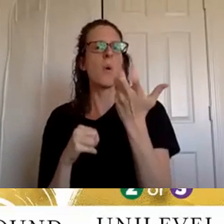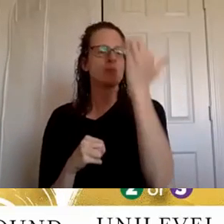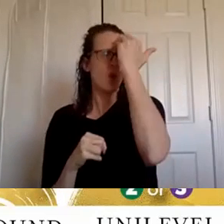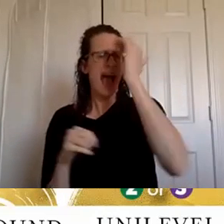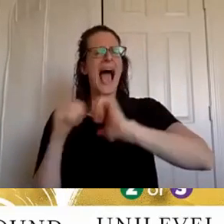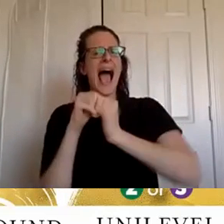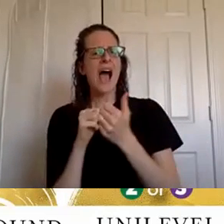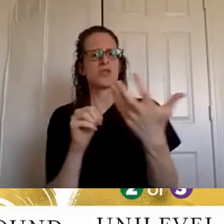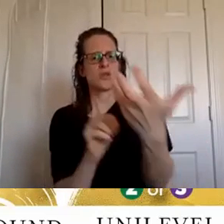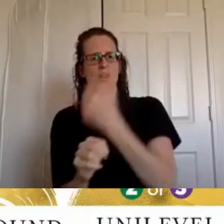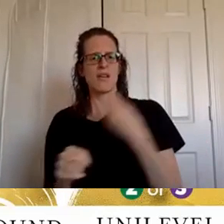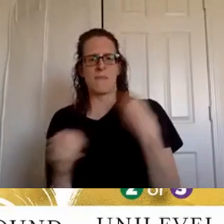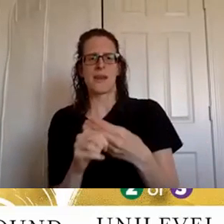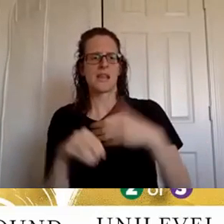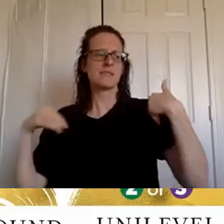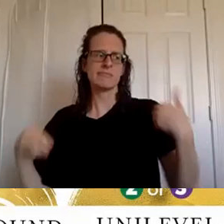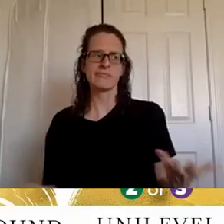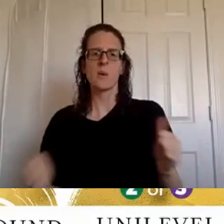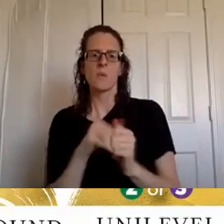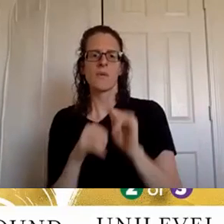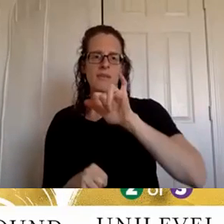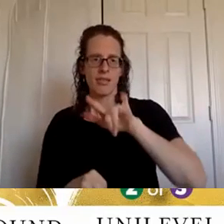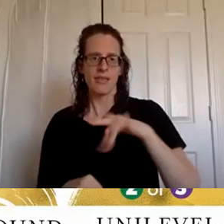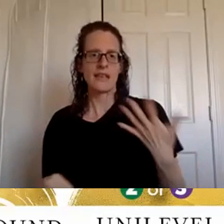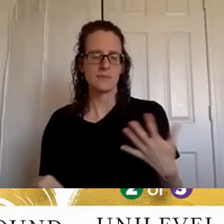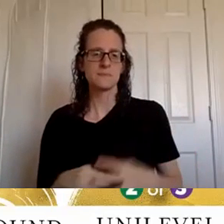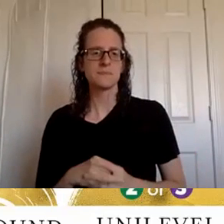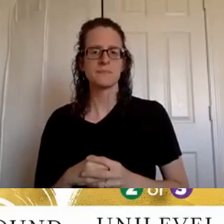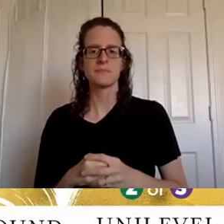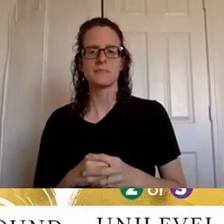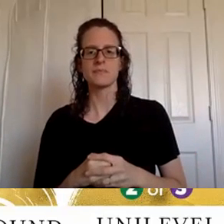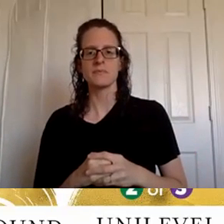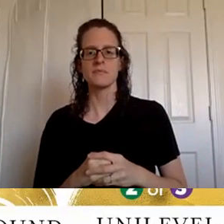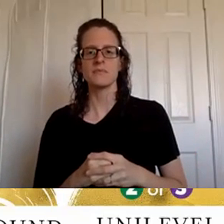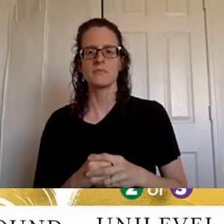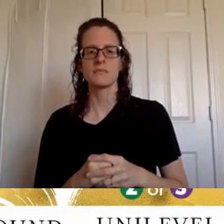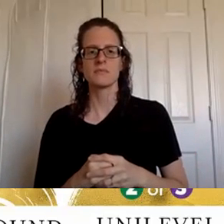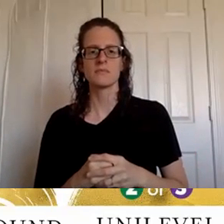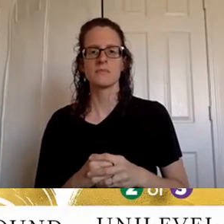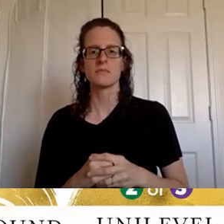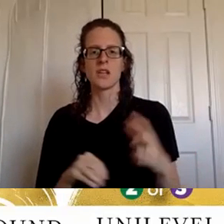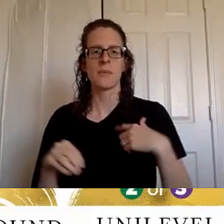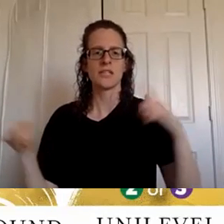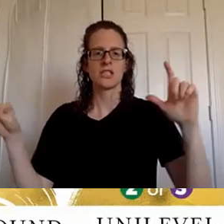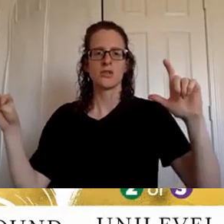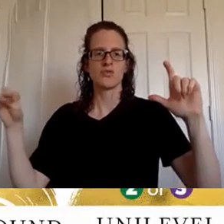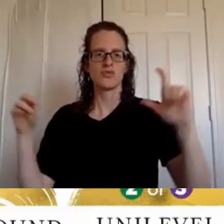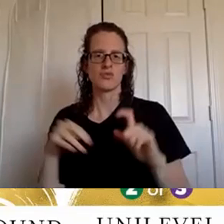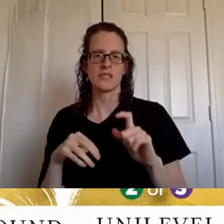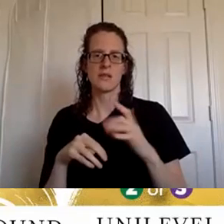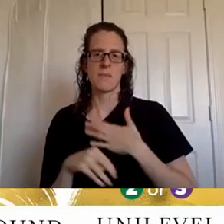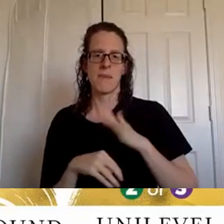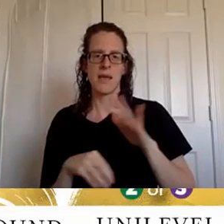make money with young living so um let's see i need to shrink this window down just a bit